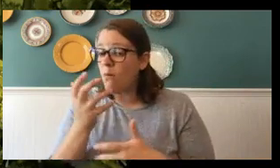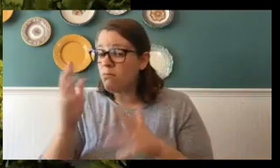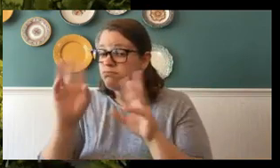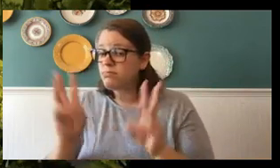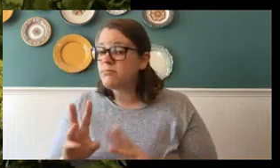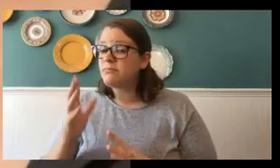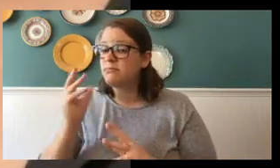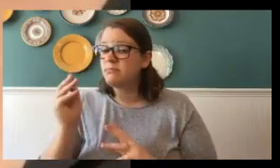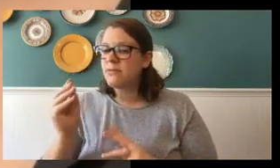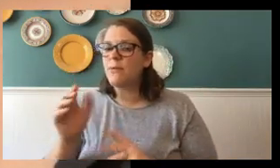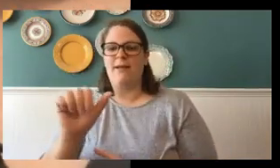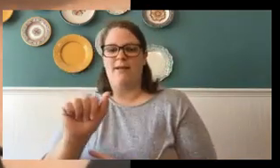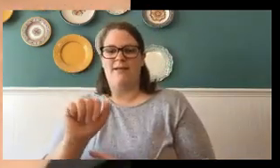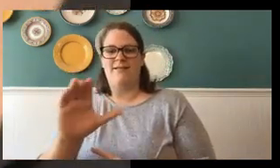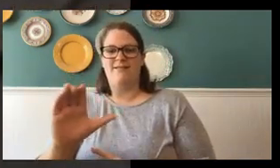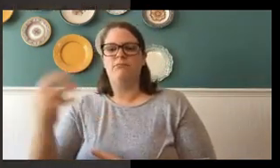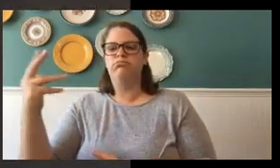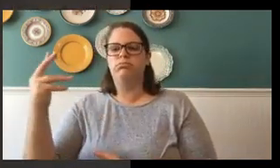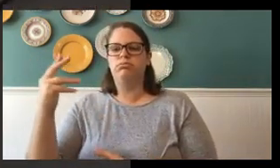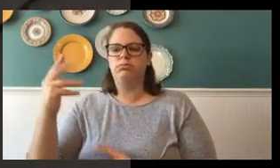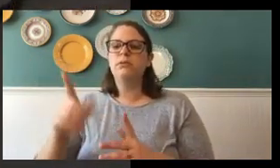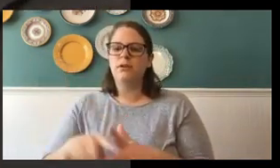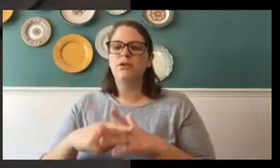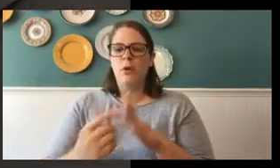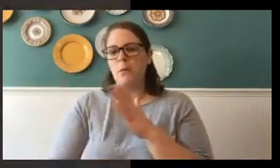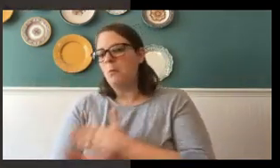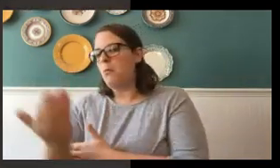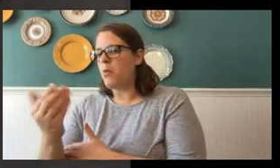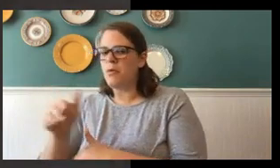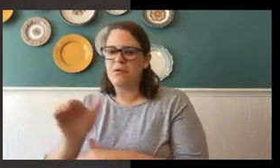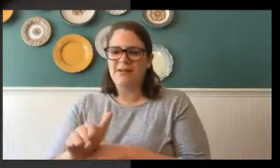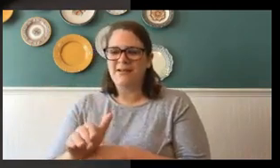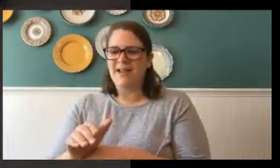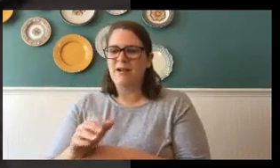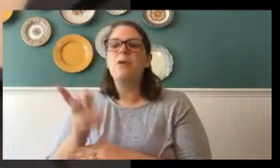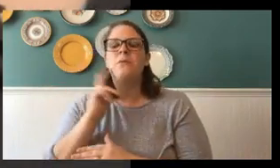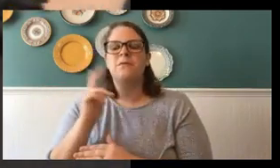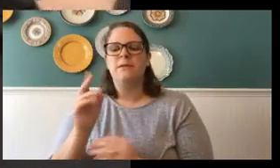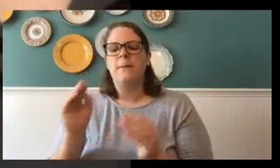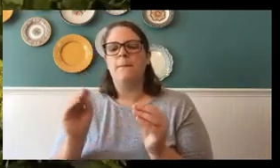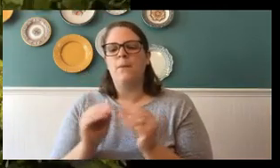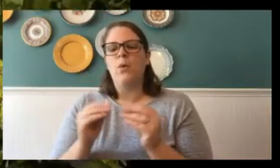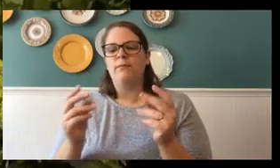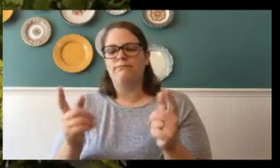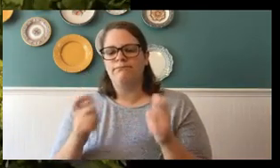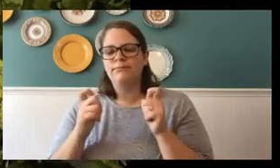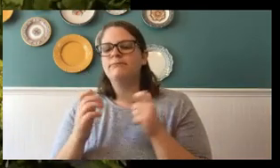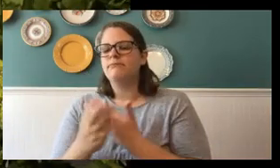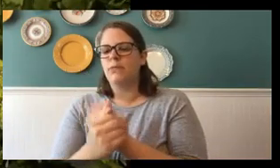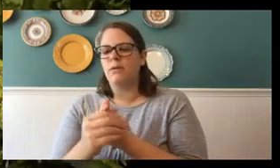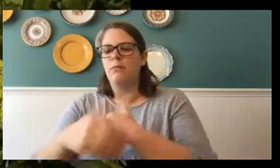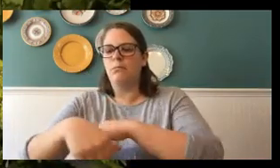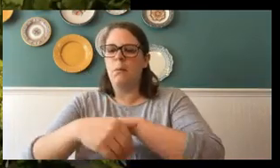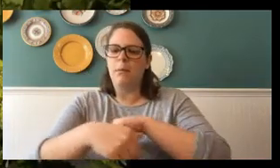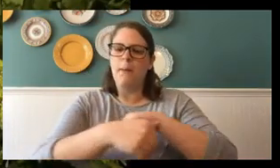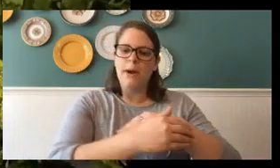like to say when the AC starts running morning and nighttime, we start to see a faster production of butterflies because the